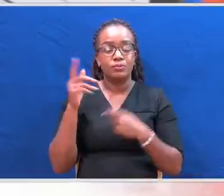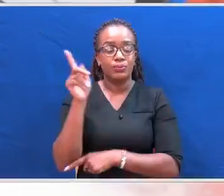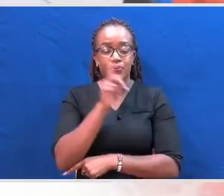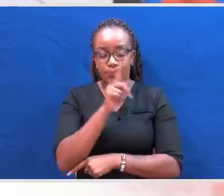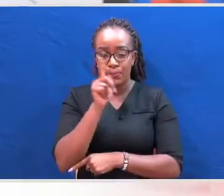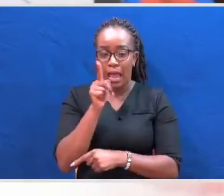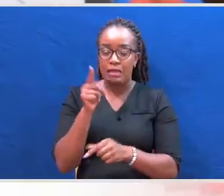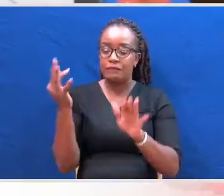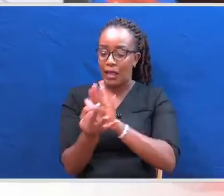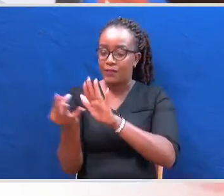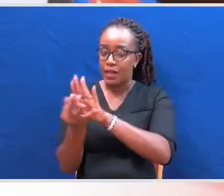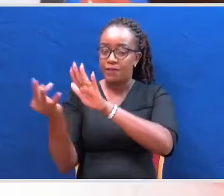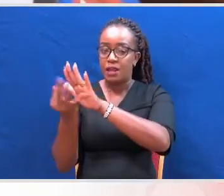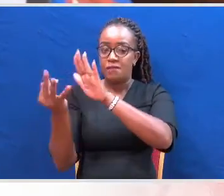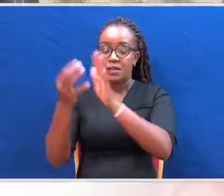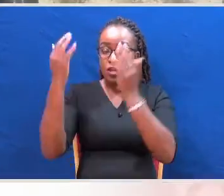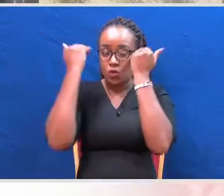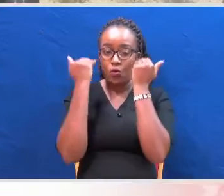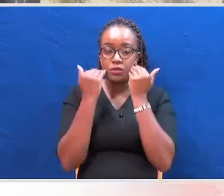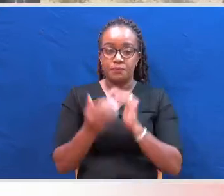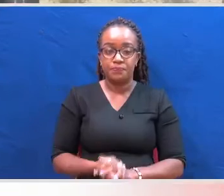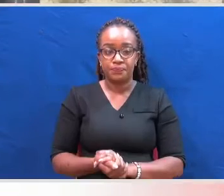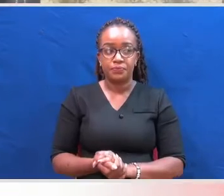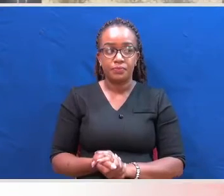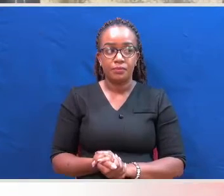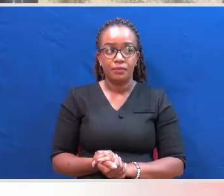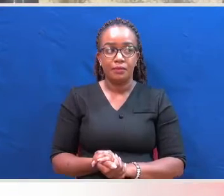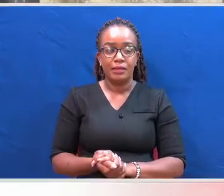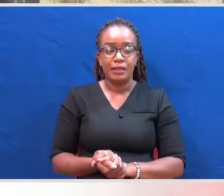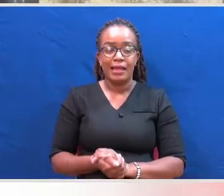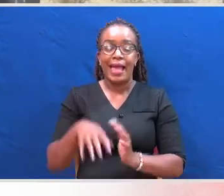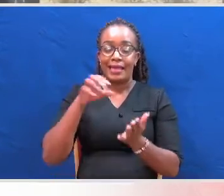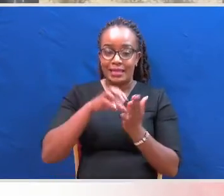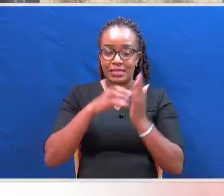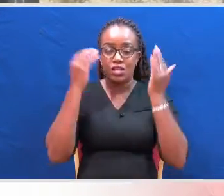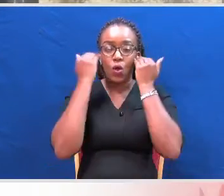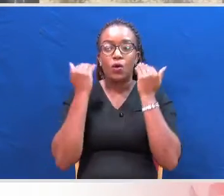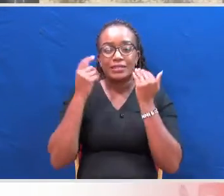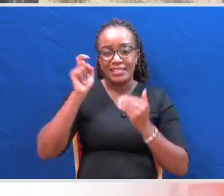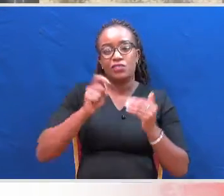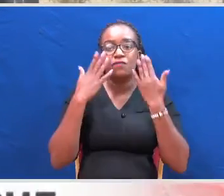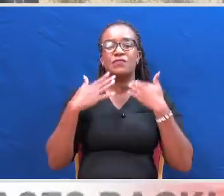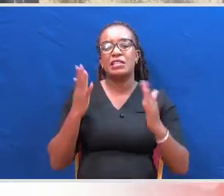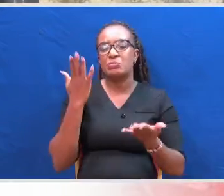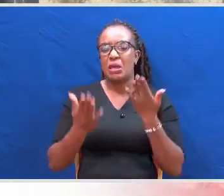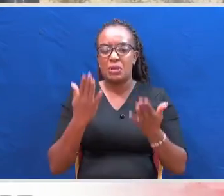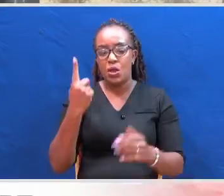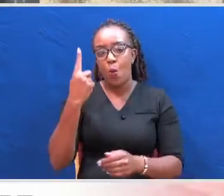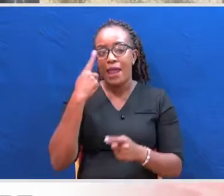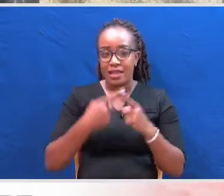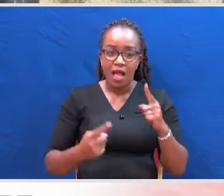in courts. A case in court, in an ideal situation, should not take more than one year or 12 months. Ideally, even the most complex.